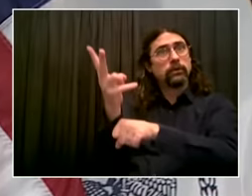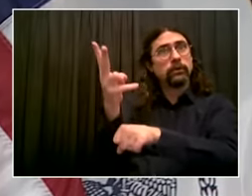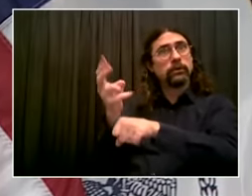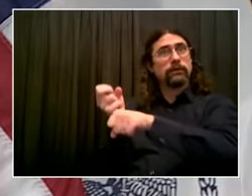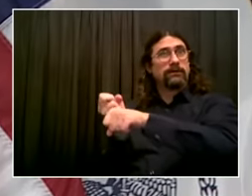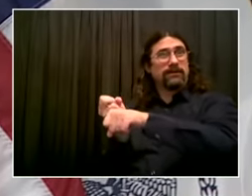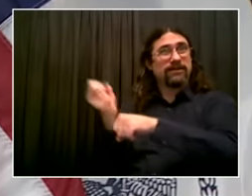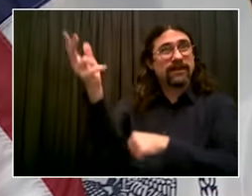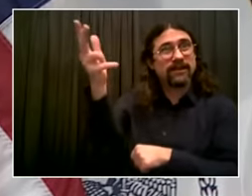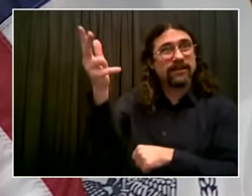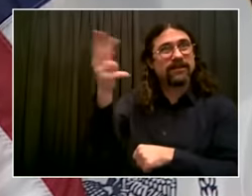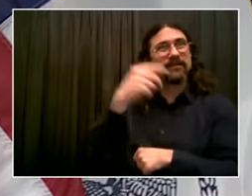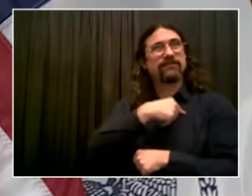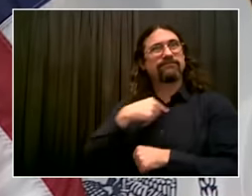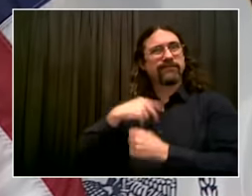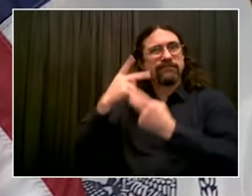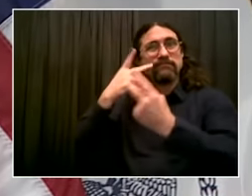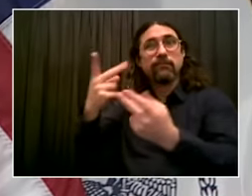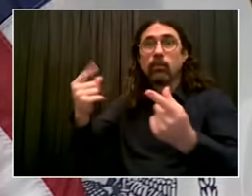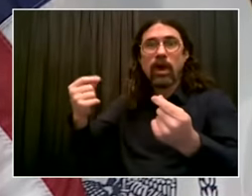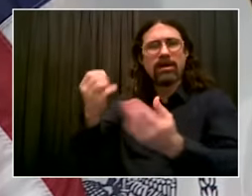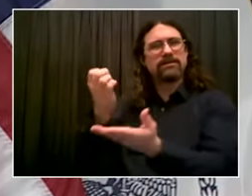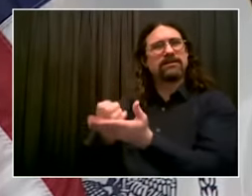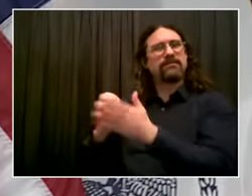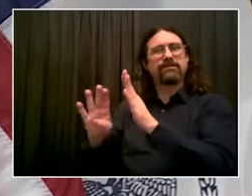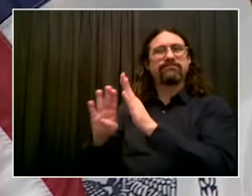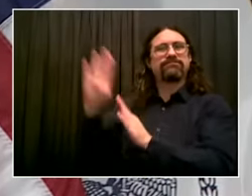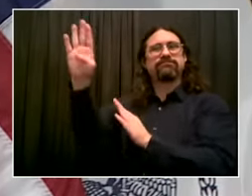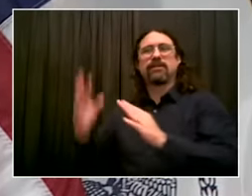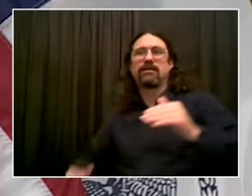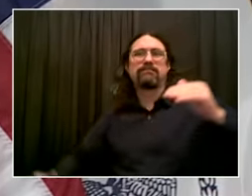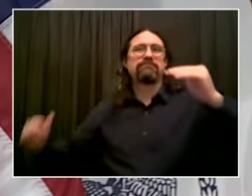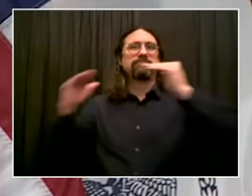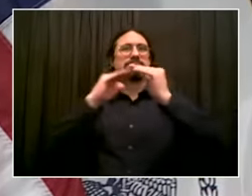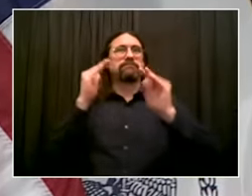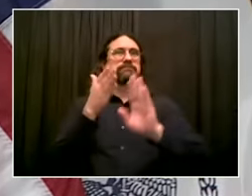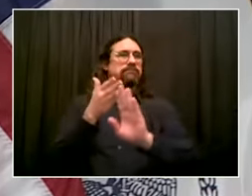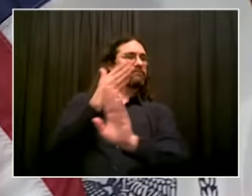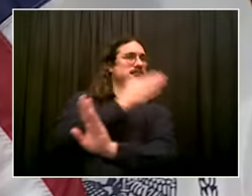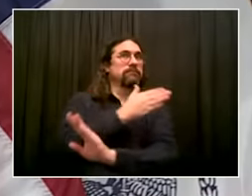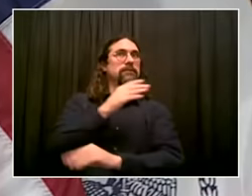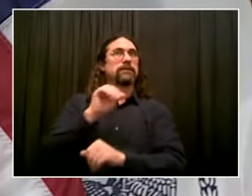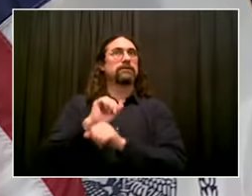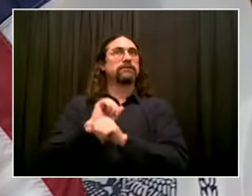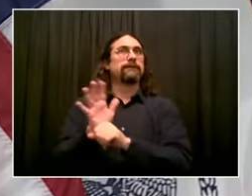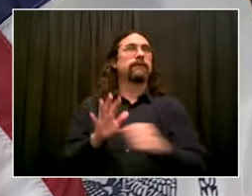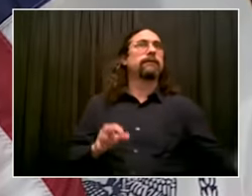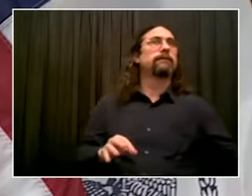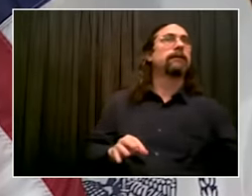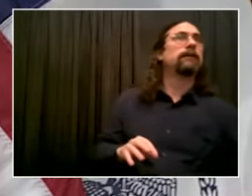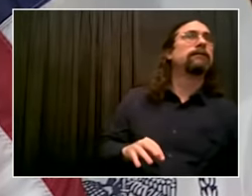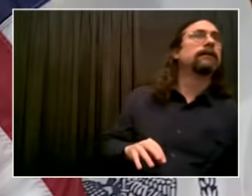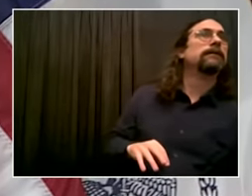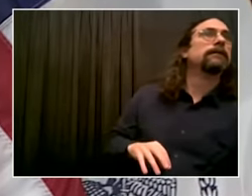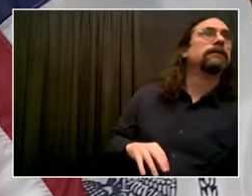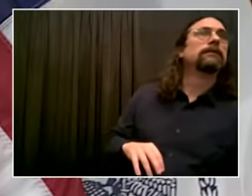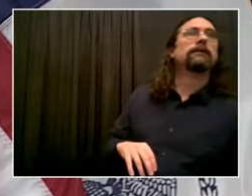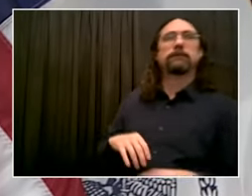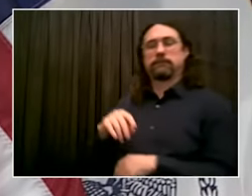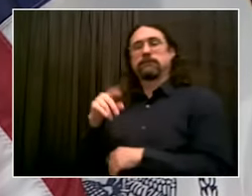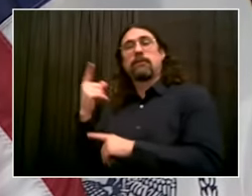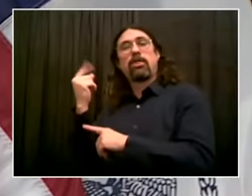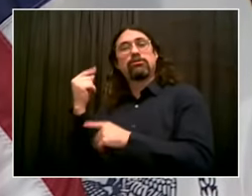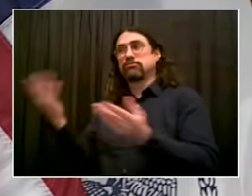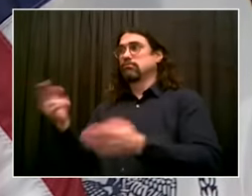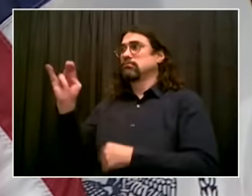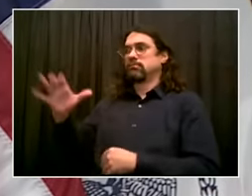million jobs, the most in our history in this city was one year ago, but then surpass that. We can recoup